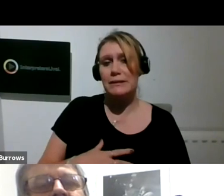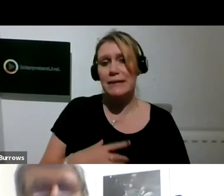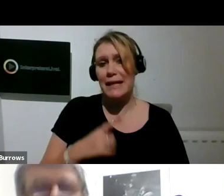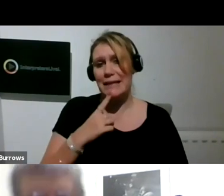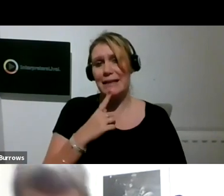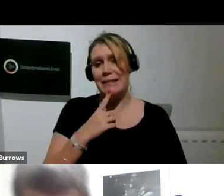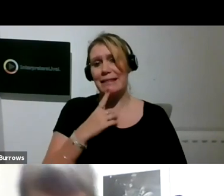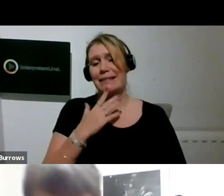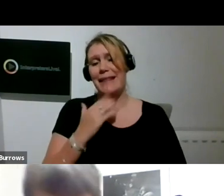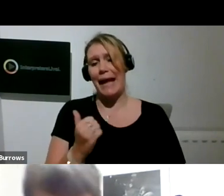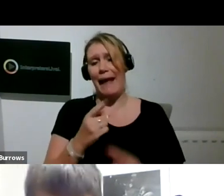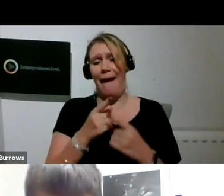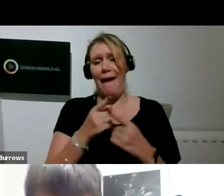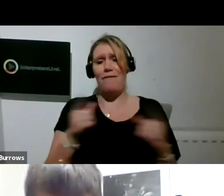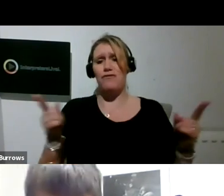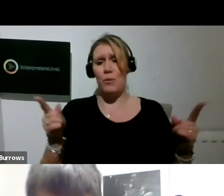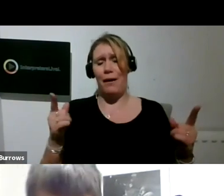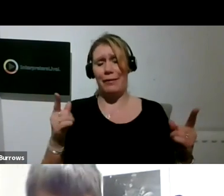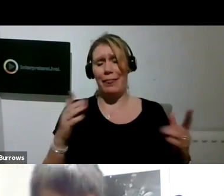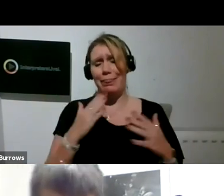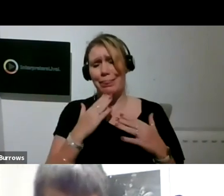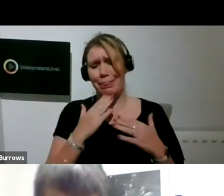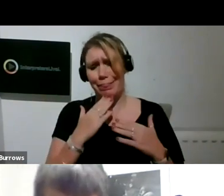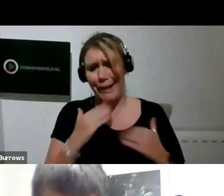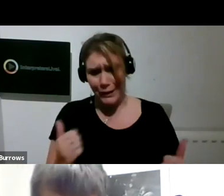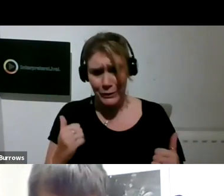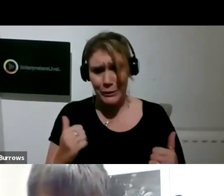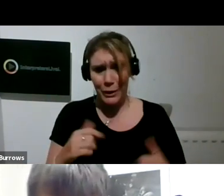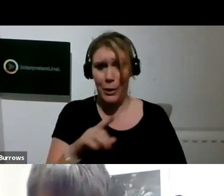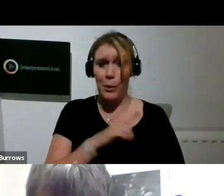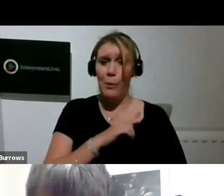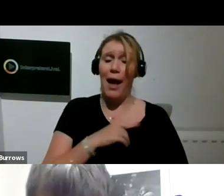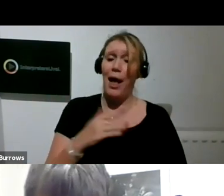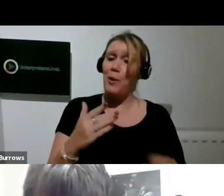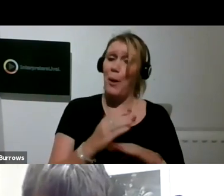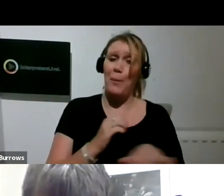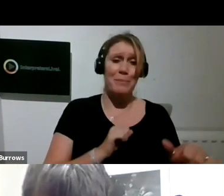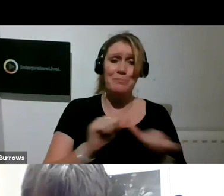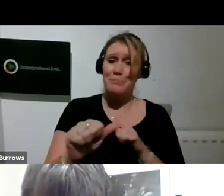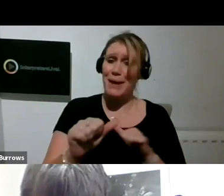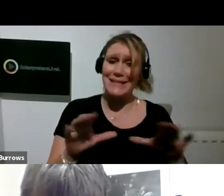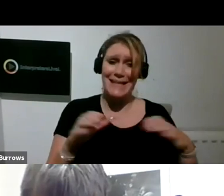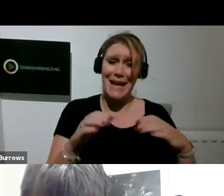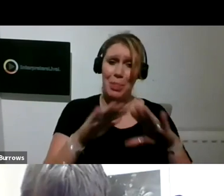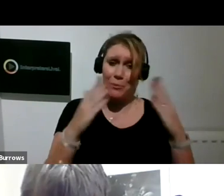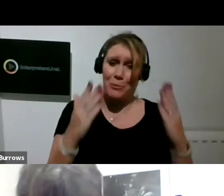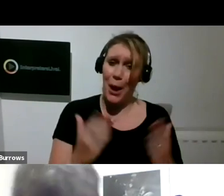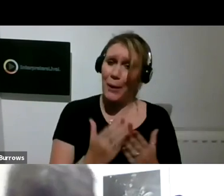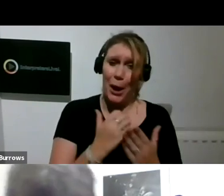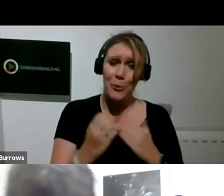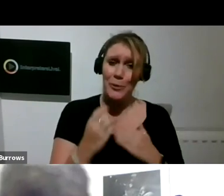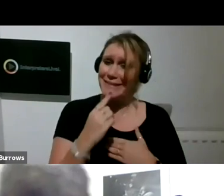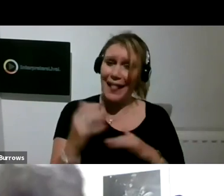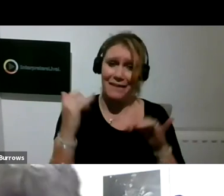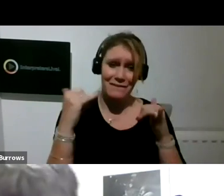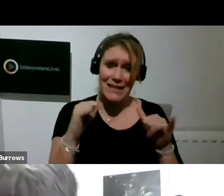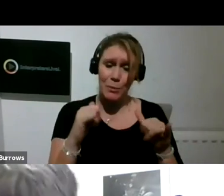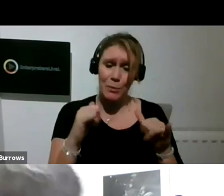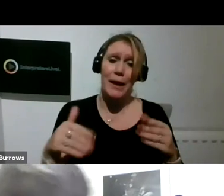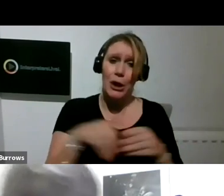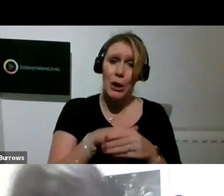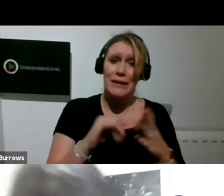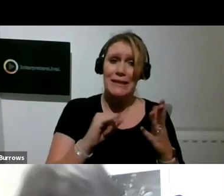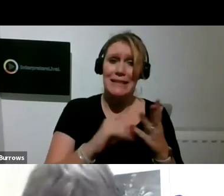I always say at these festivals I work with the best team in the world, which of course includes Sarah, who's here tonight,